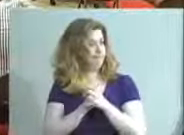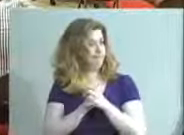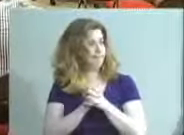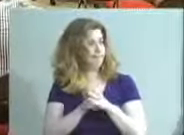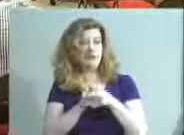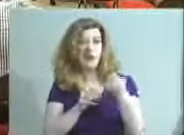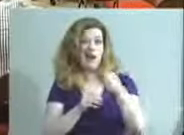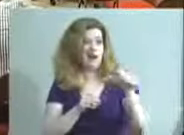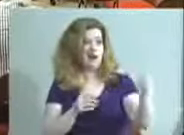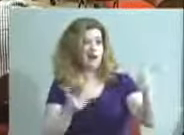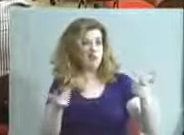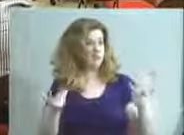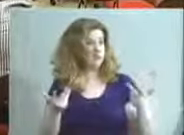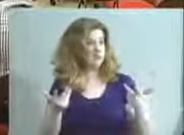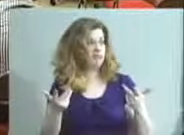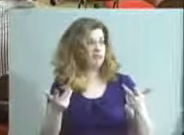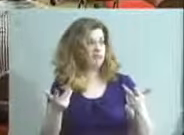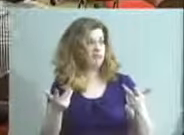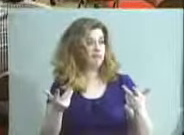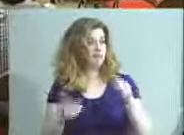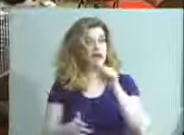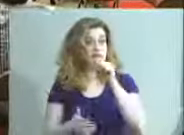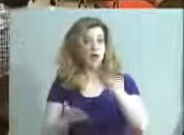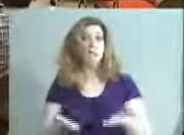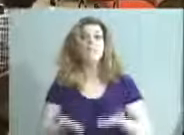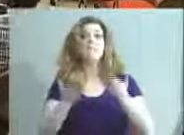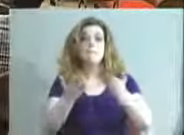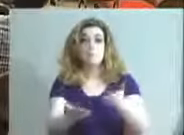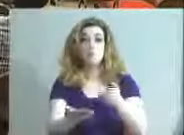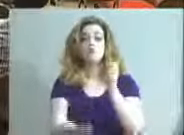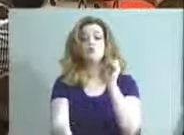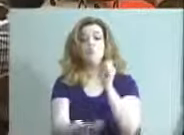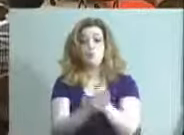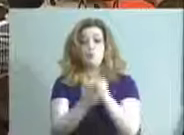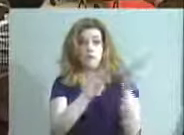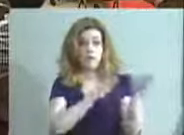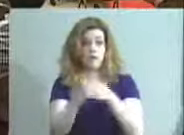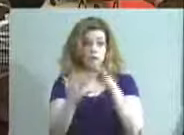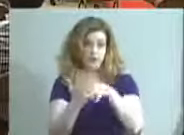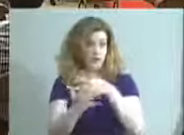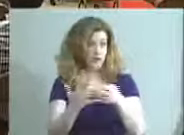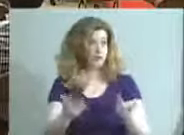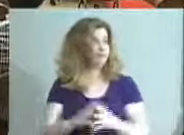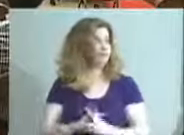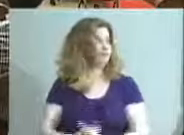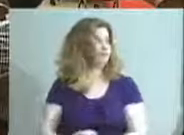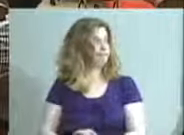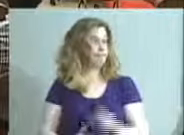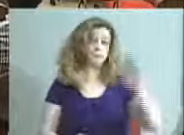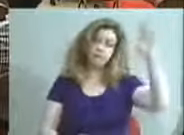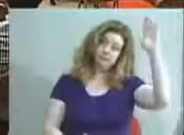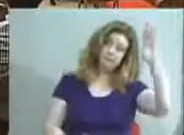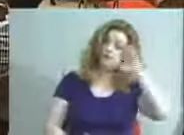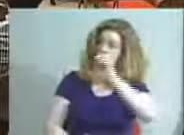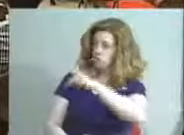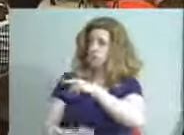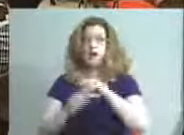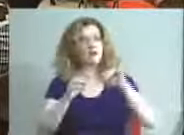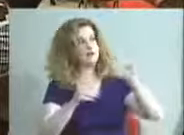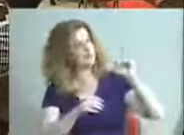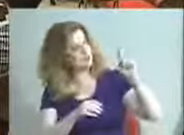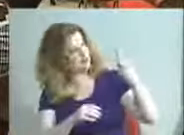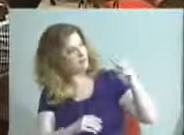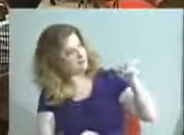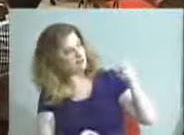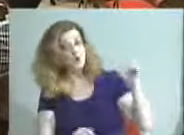Anything else? If not, I'll take a motion to approve the planning calendar. Okay. Chuck moves. Steph seconds. All in